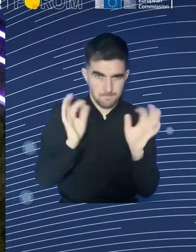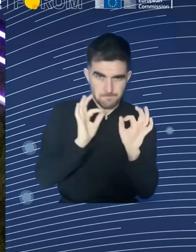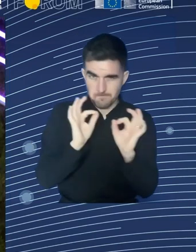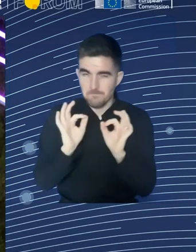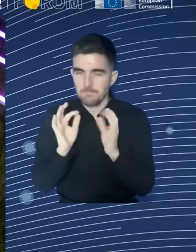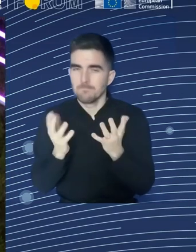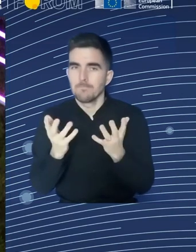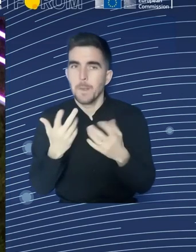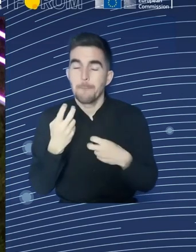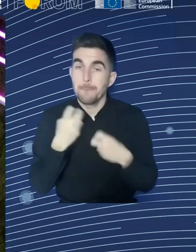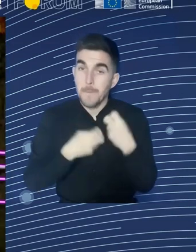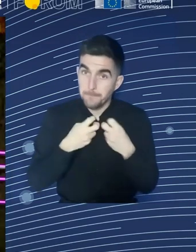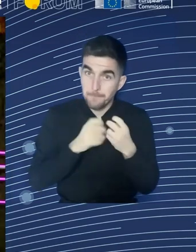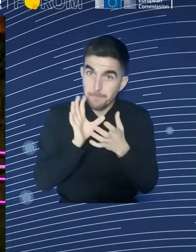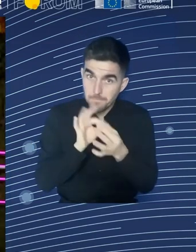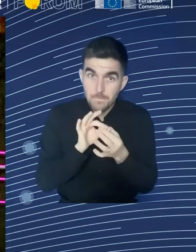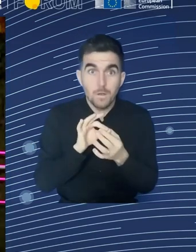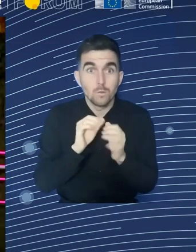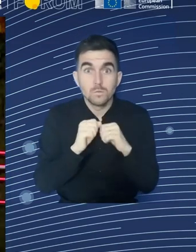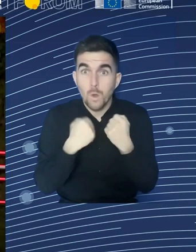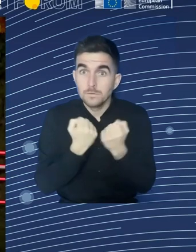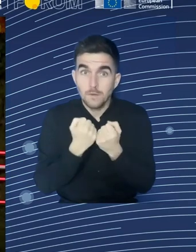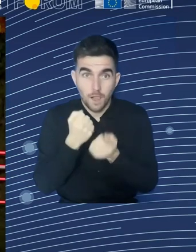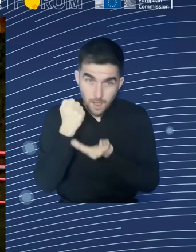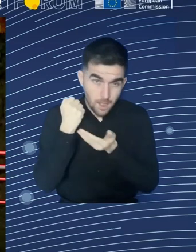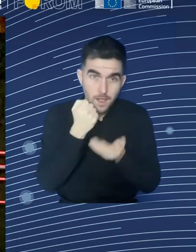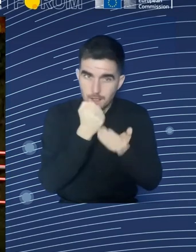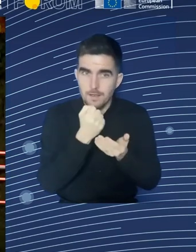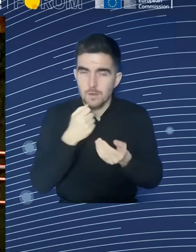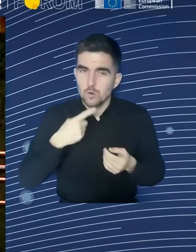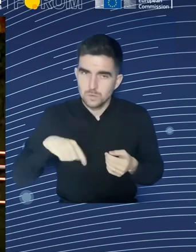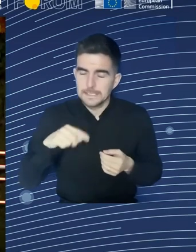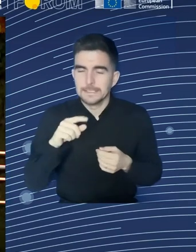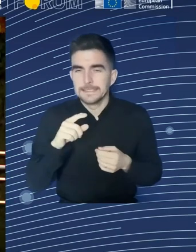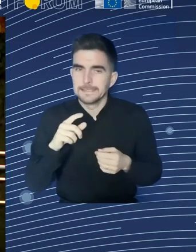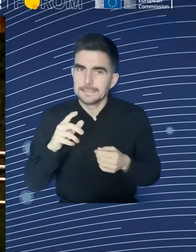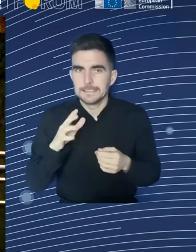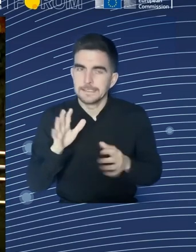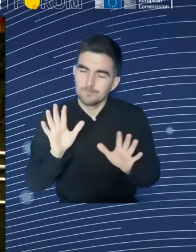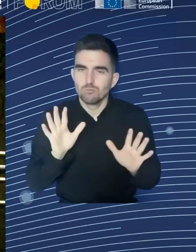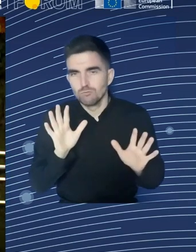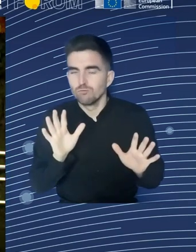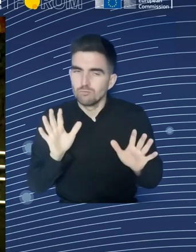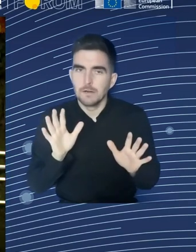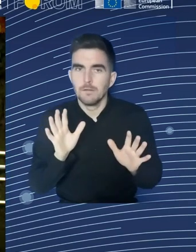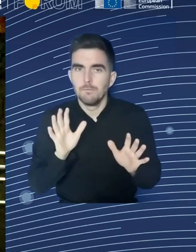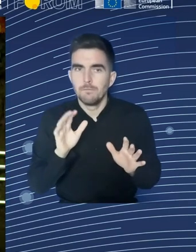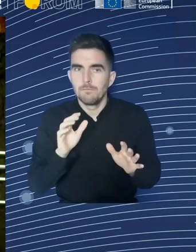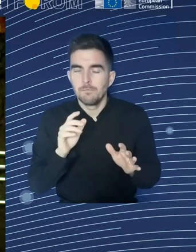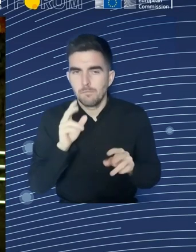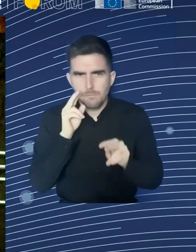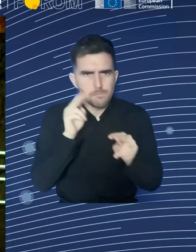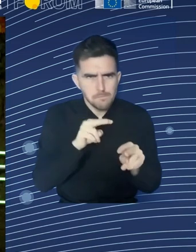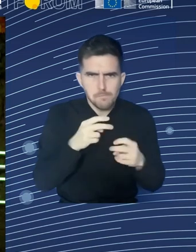look not only at issues that were mentioned related to how to have more jobs, how